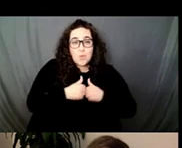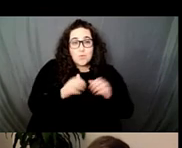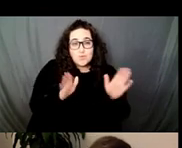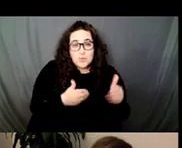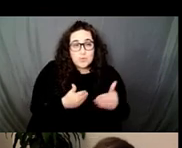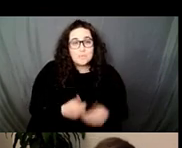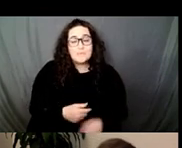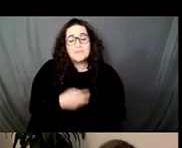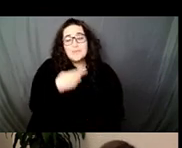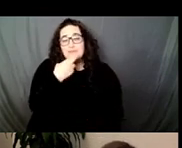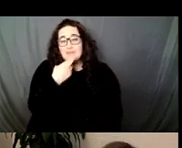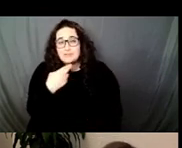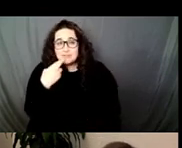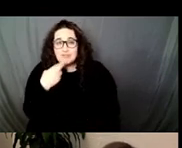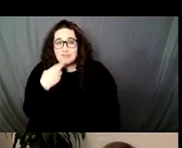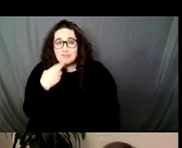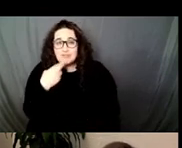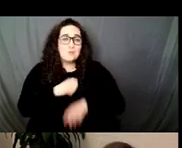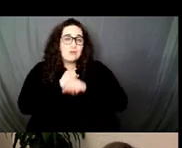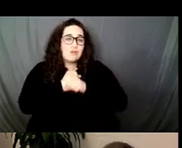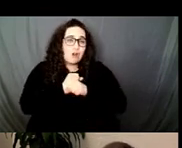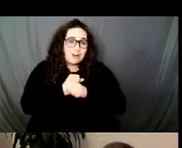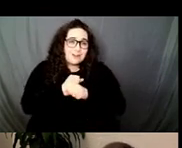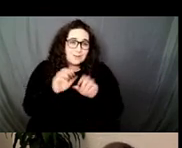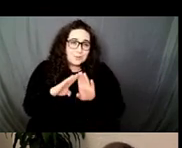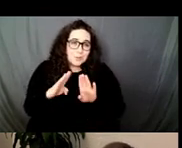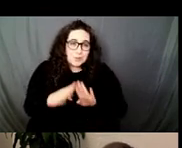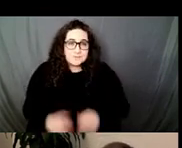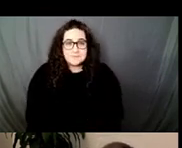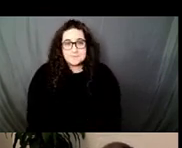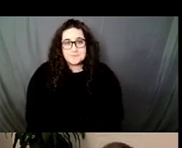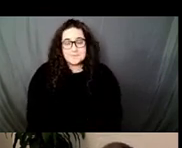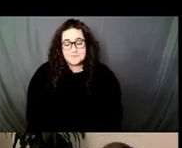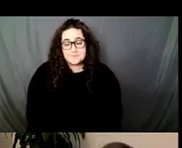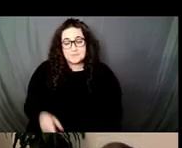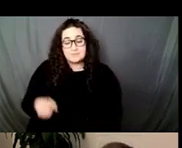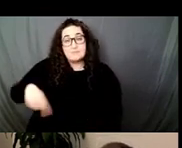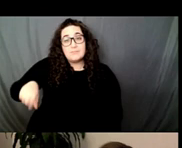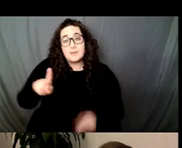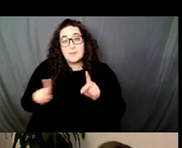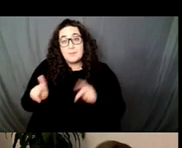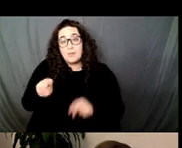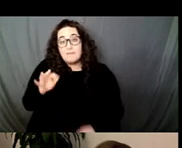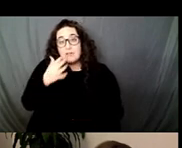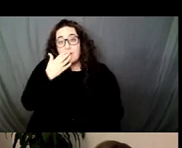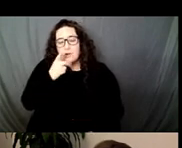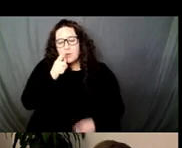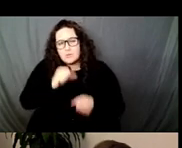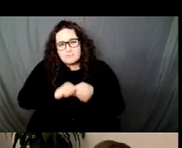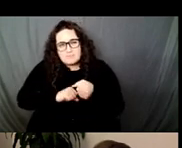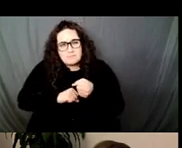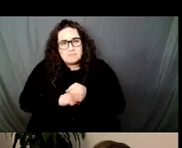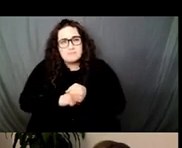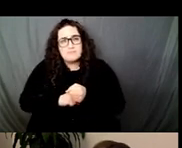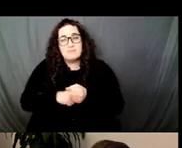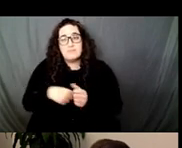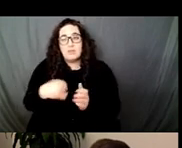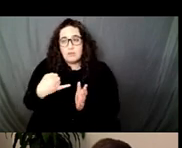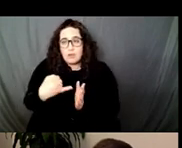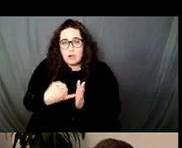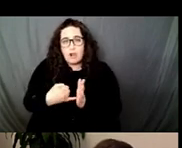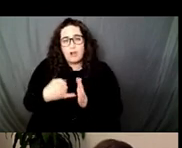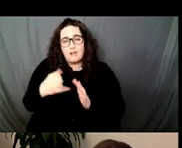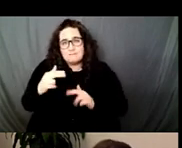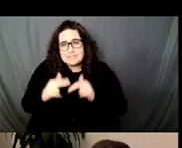people, the racialized workers of color who keep the museums and universities alive, keep the art and facilities safe and